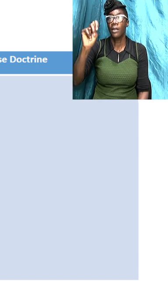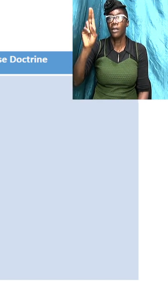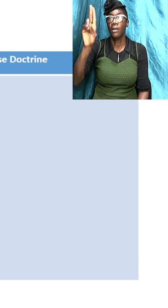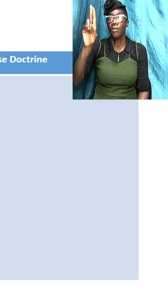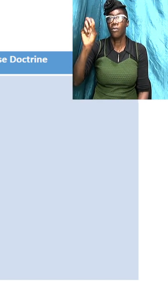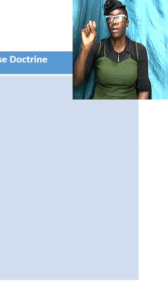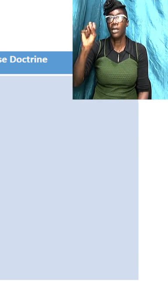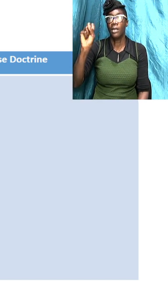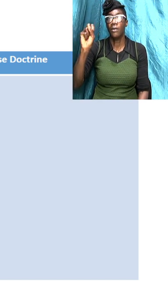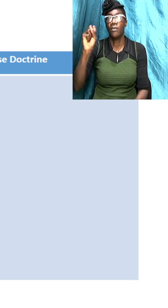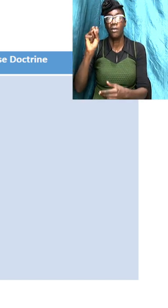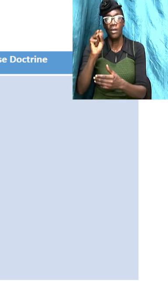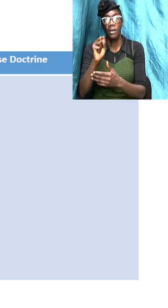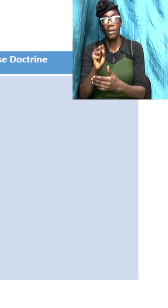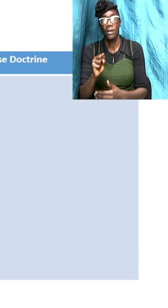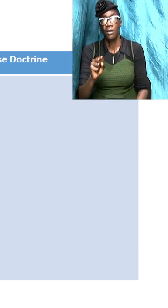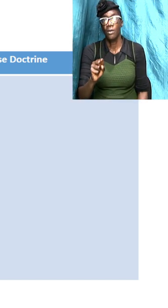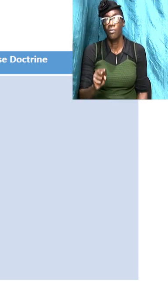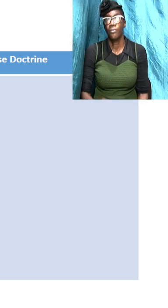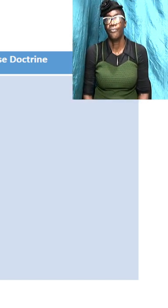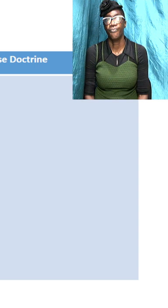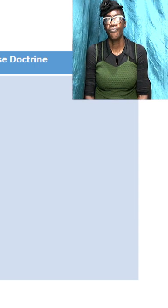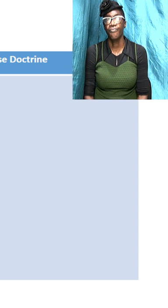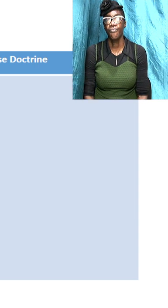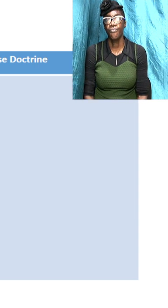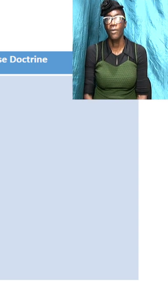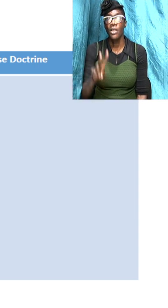verse 1 for those